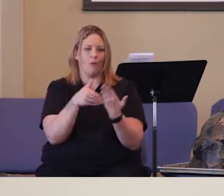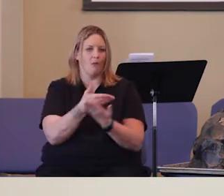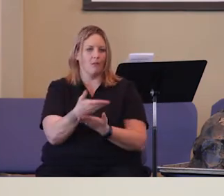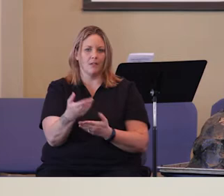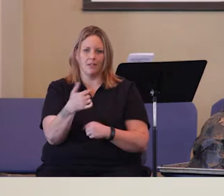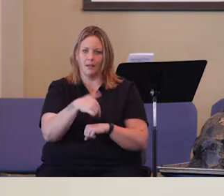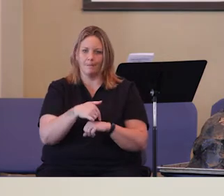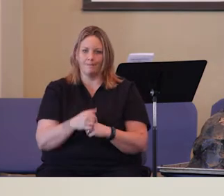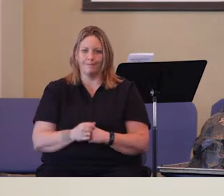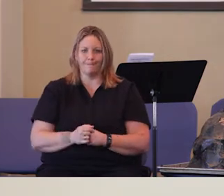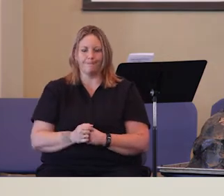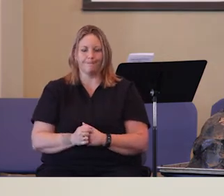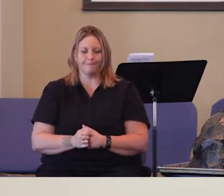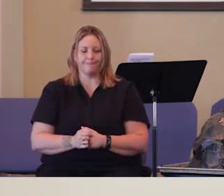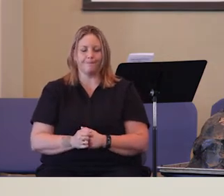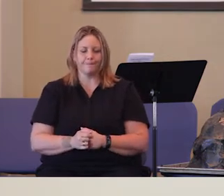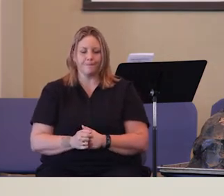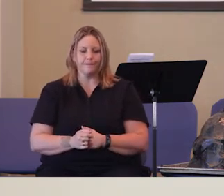all the time.